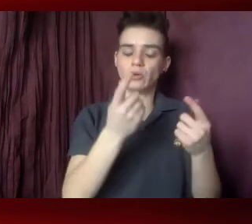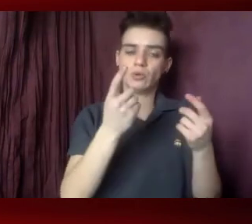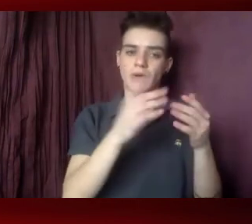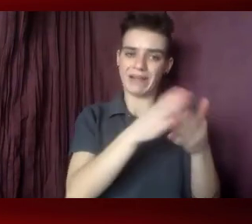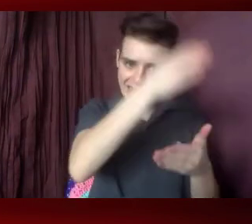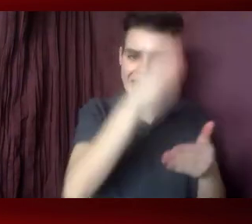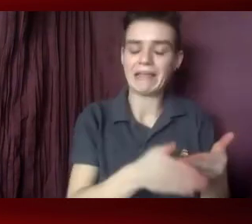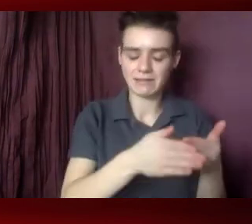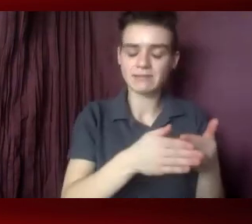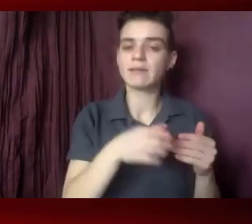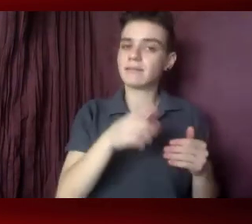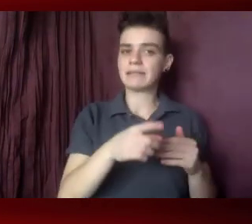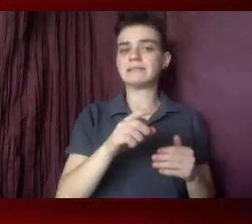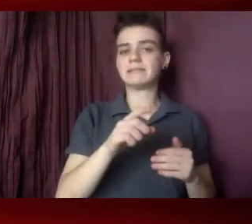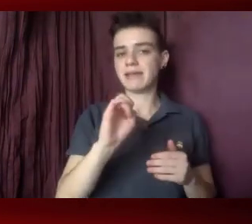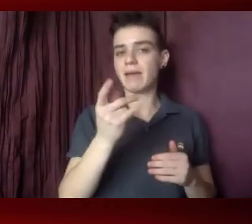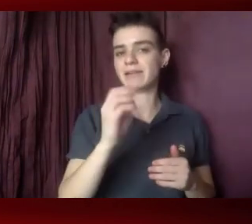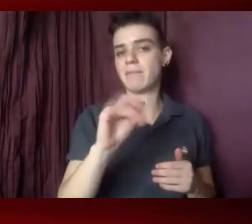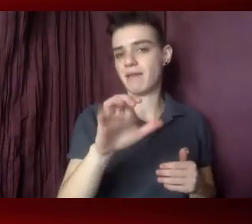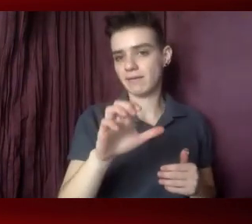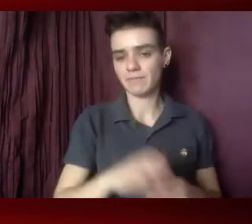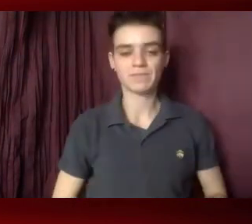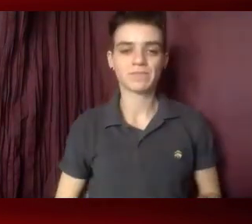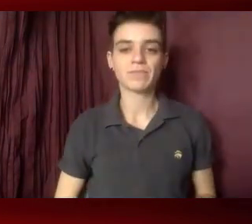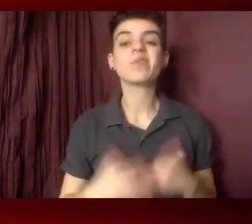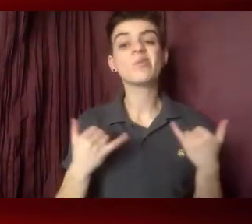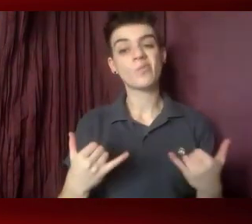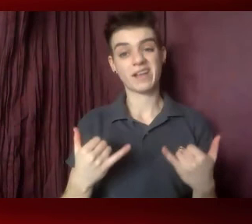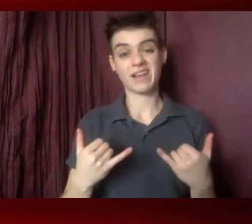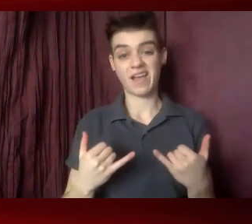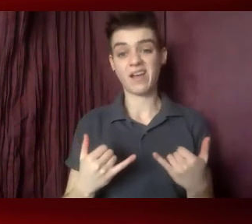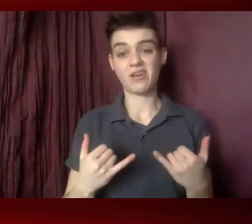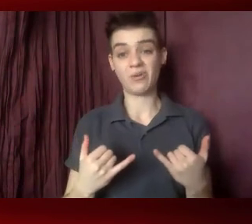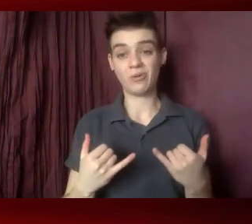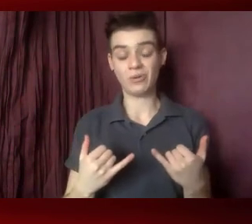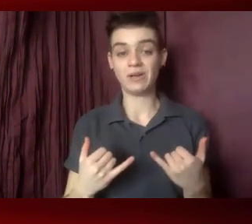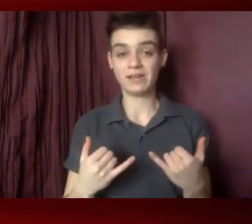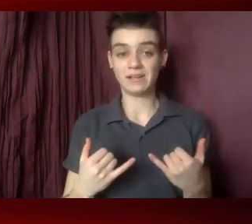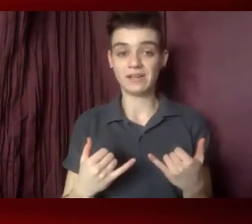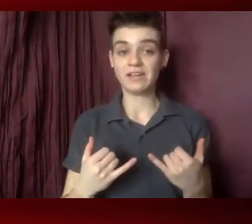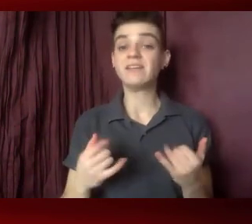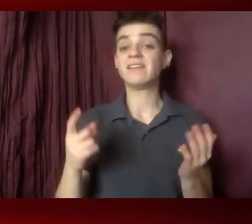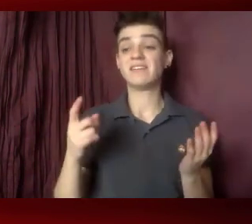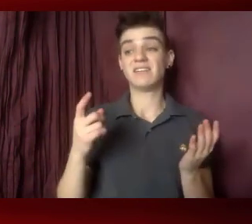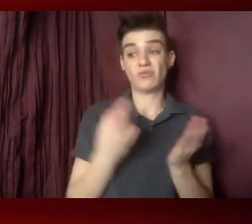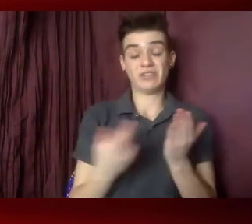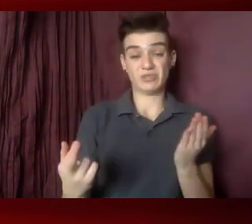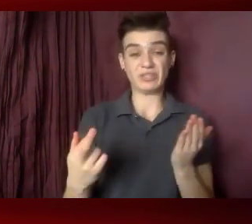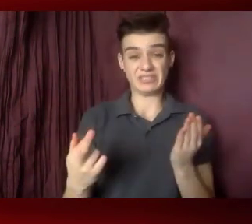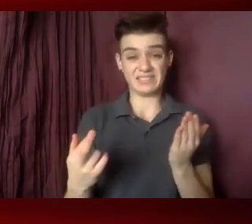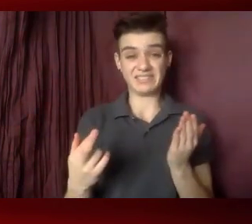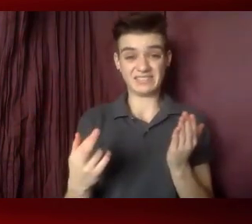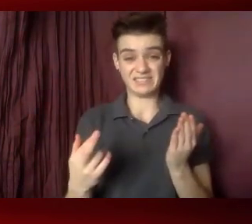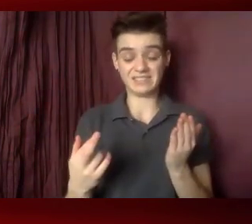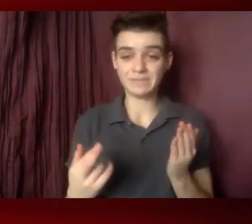But you know, in this time of increased resources to address the COVID pandemic and a stretched federal health